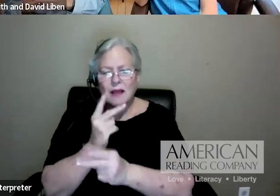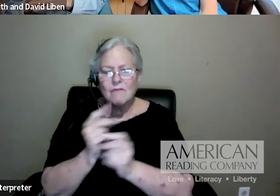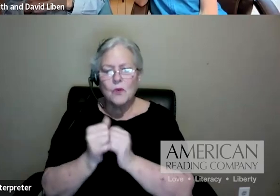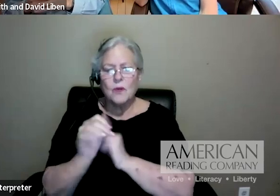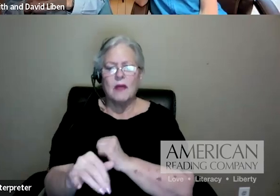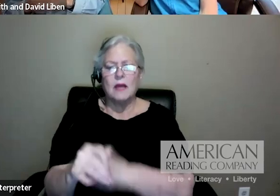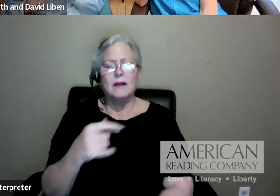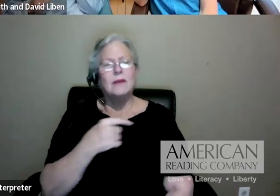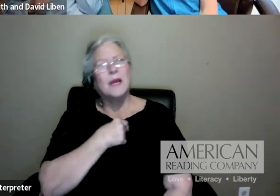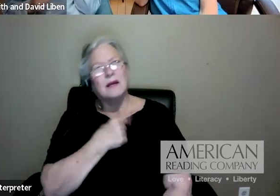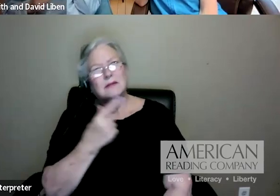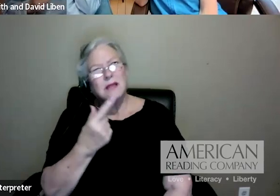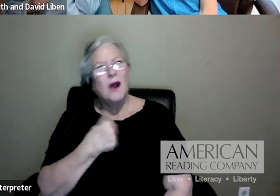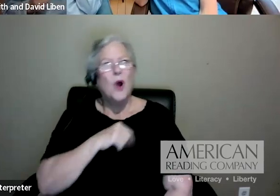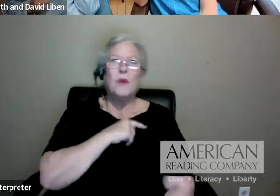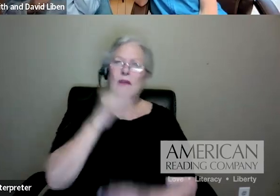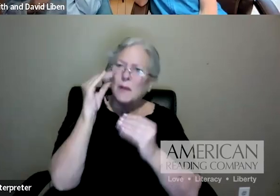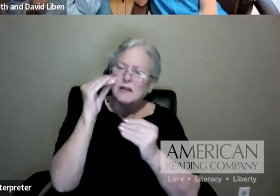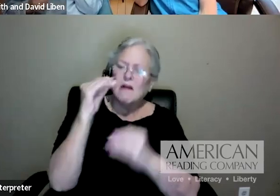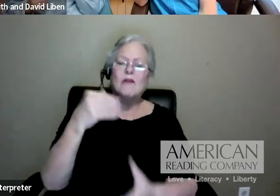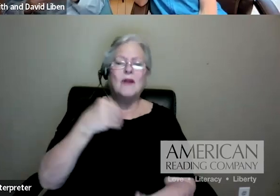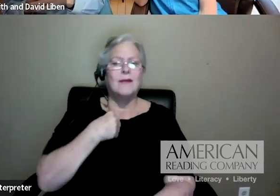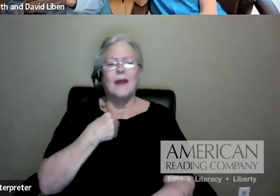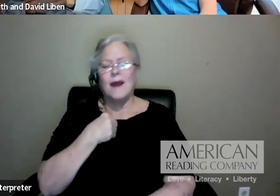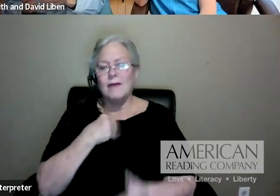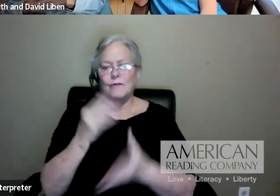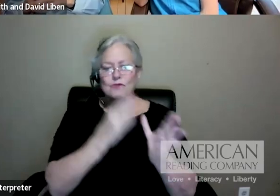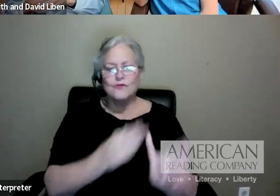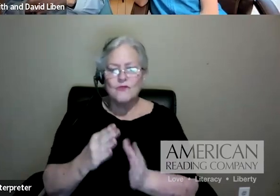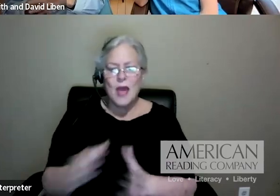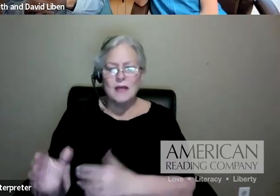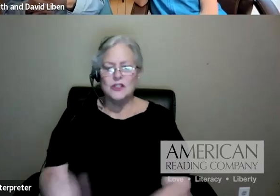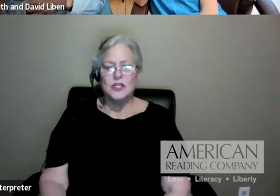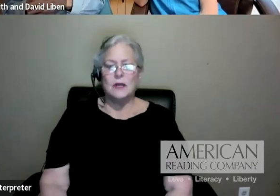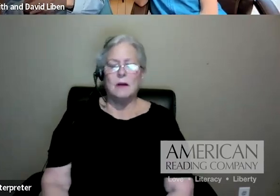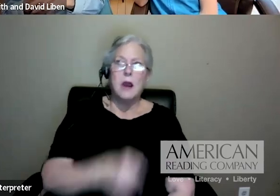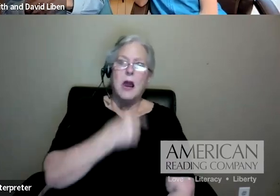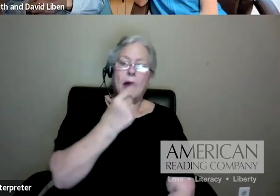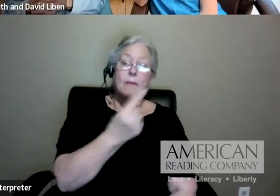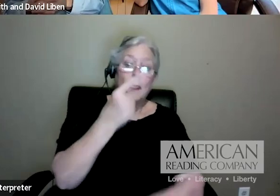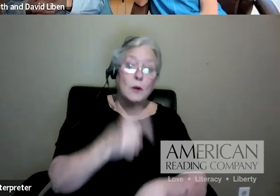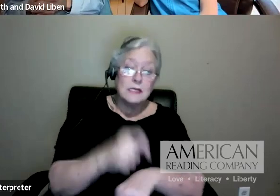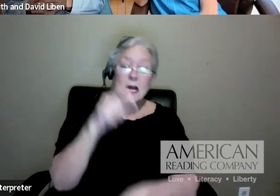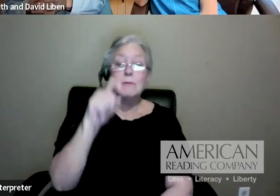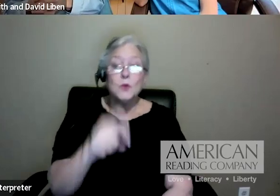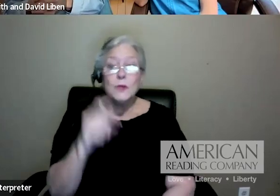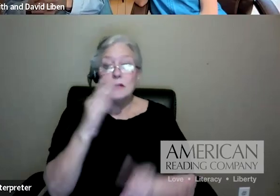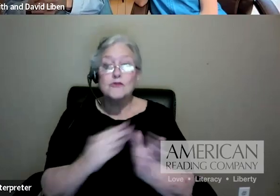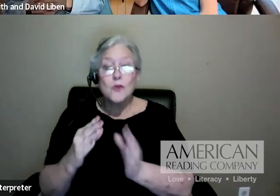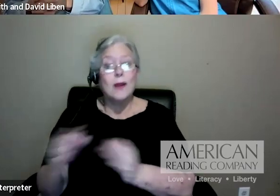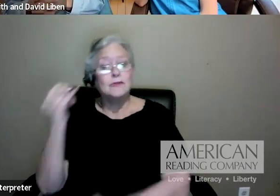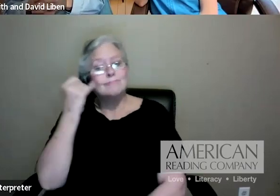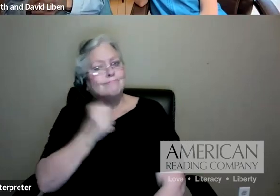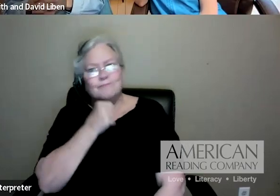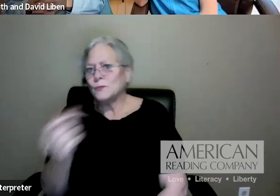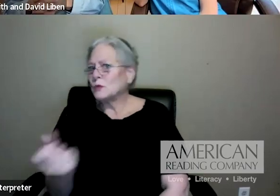strategies. as Kanchanan says, you only need the strategies when you can't understand the text and you've got a problem. So you don't have to do strategies and certainly standards.